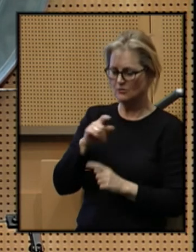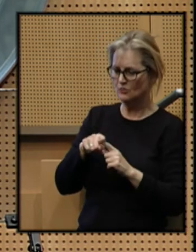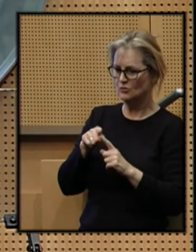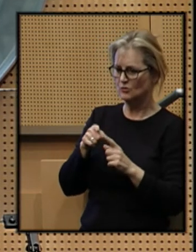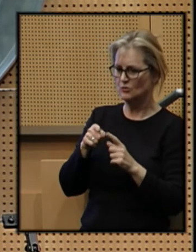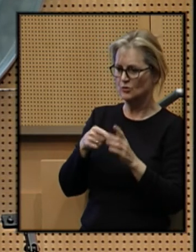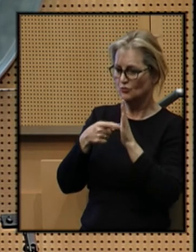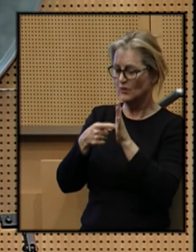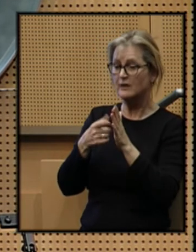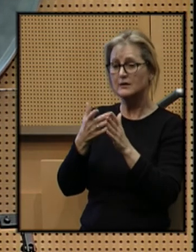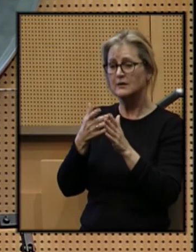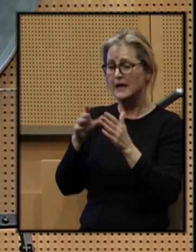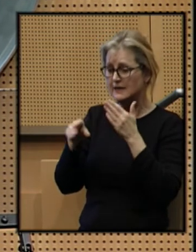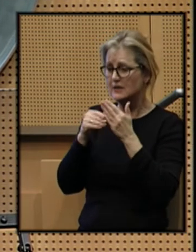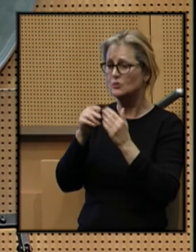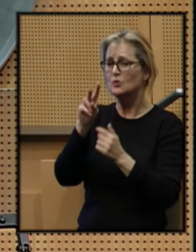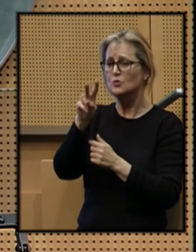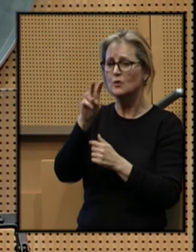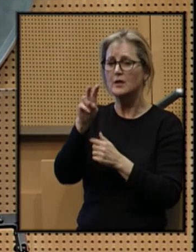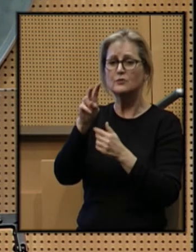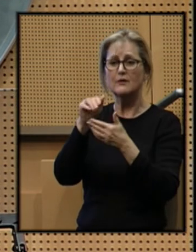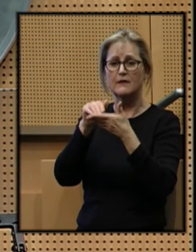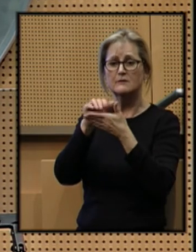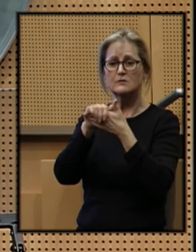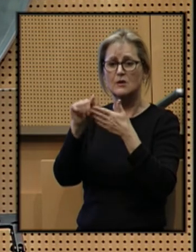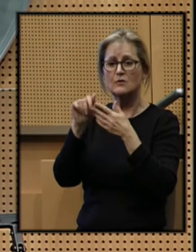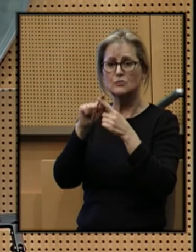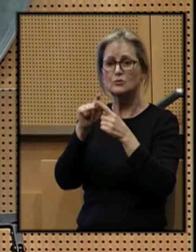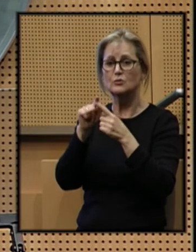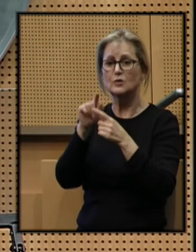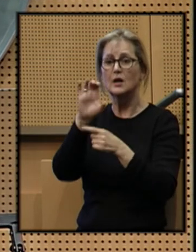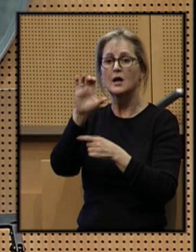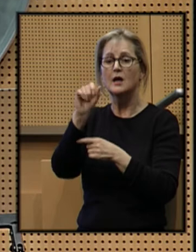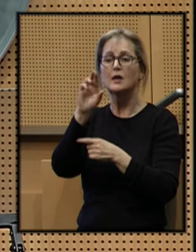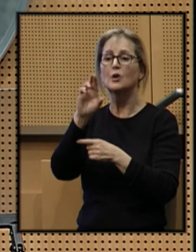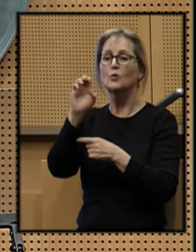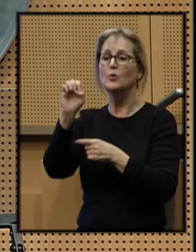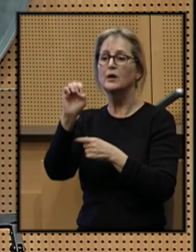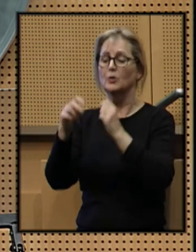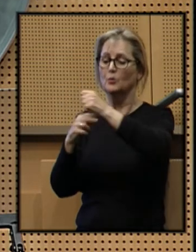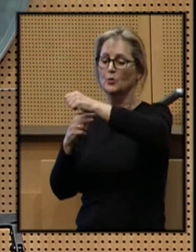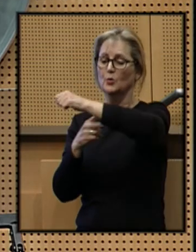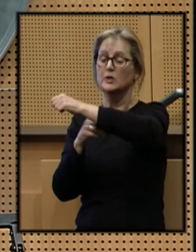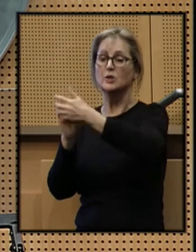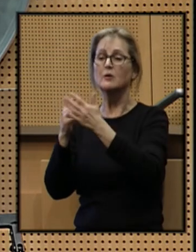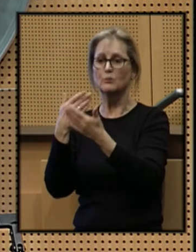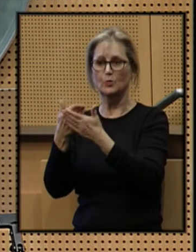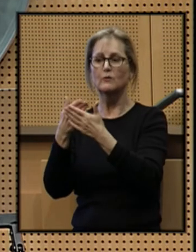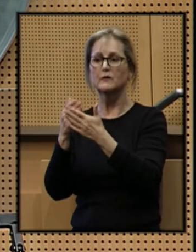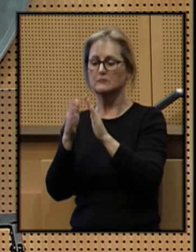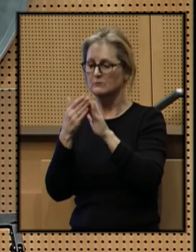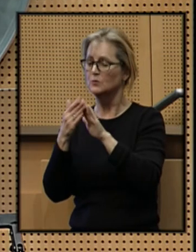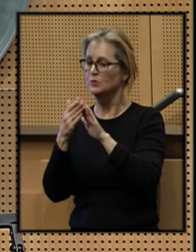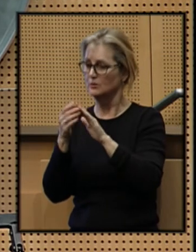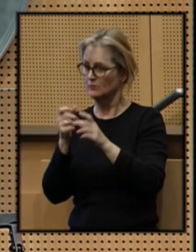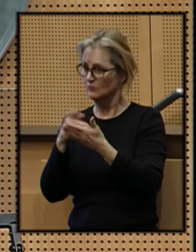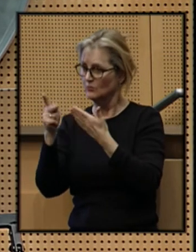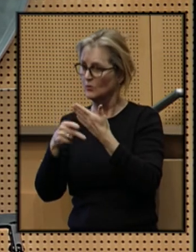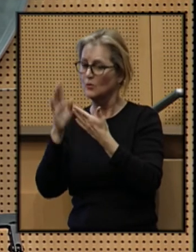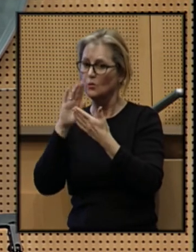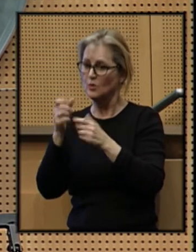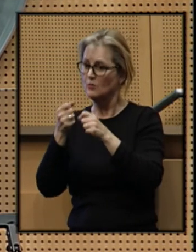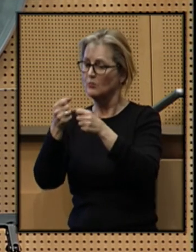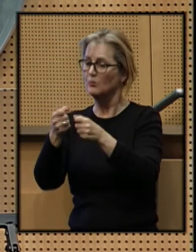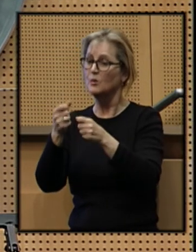direct an additional $200,000 to CareerBridge, a proven community-driven program that will put